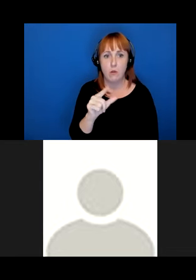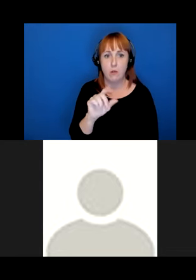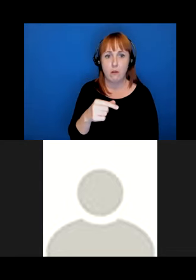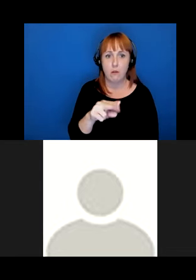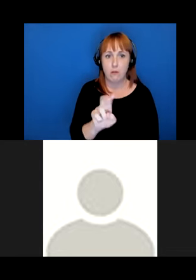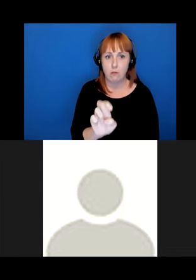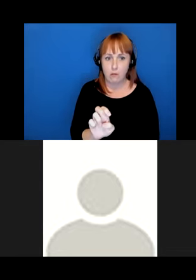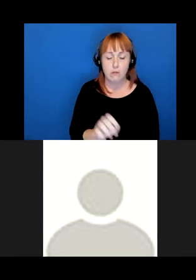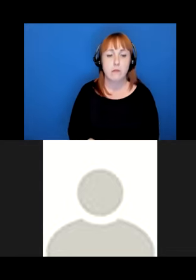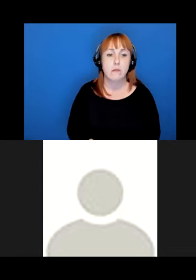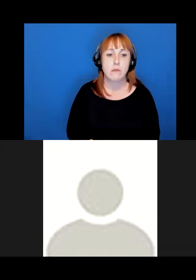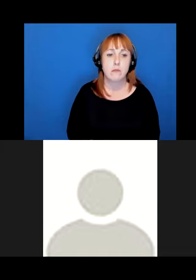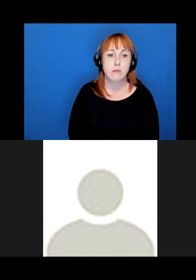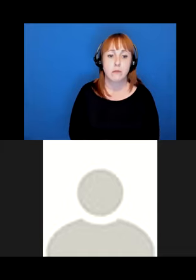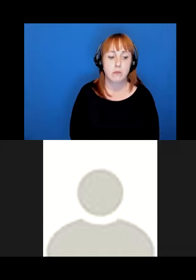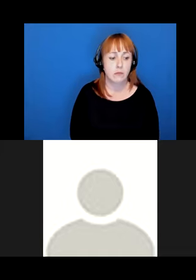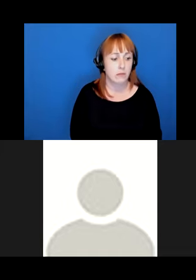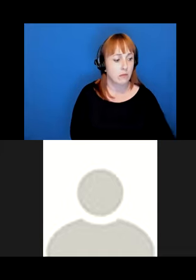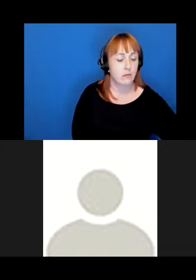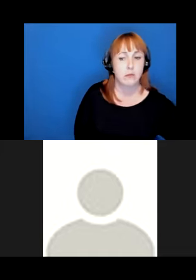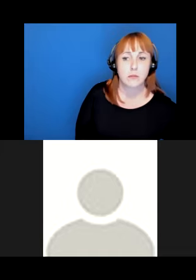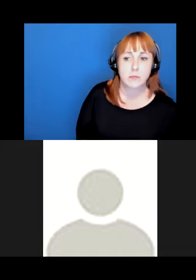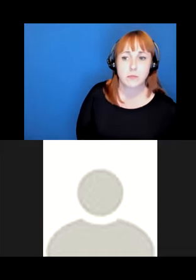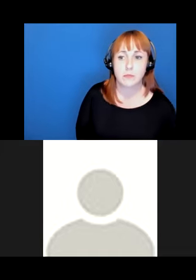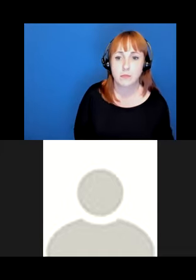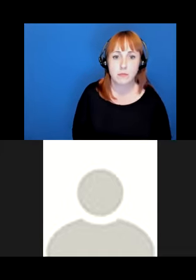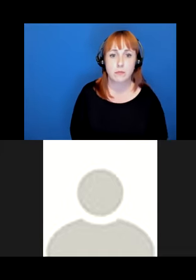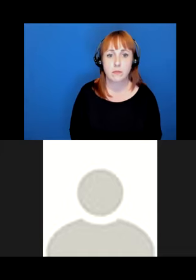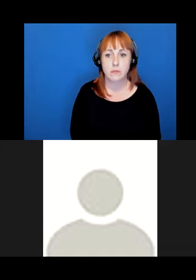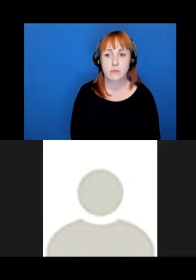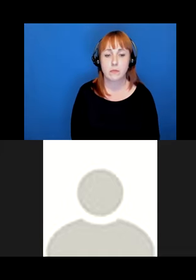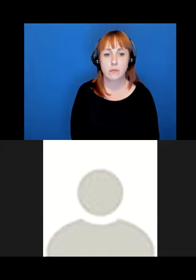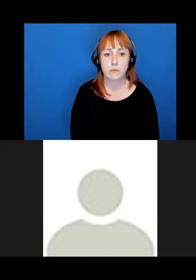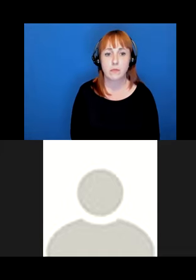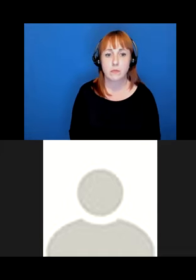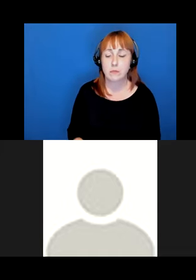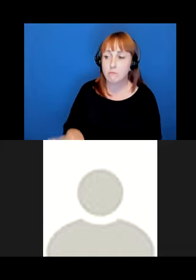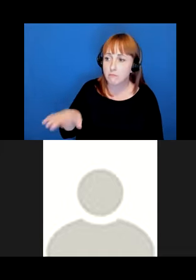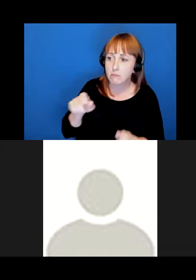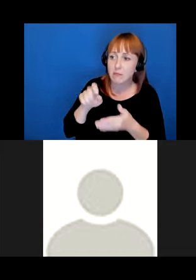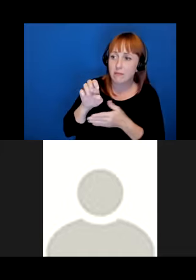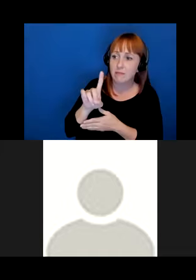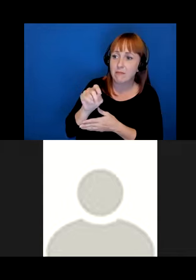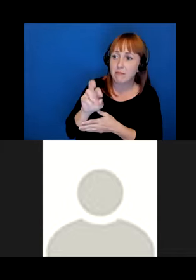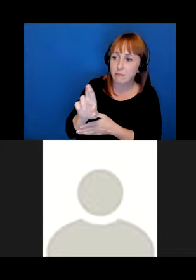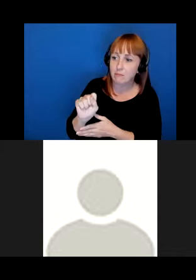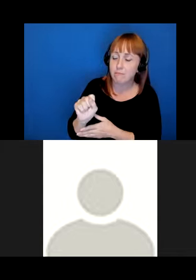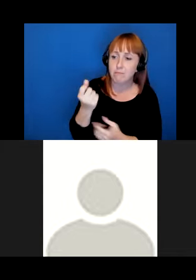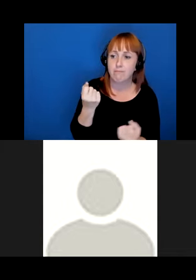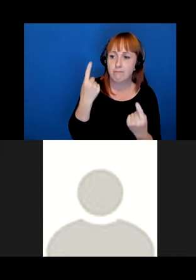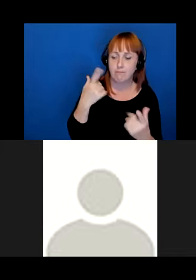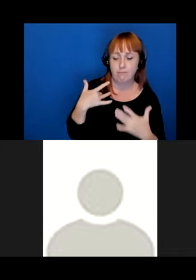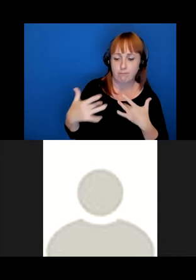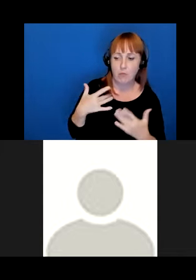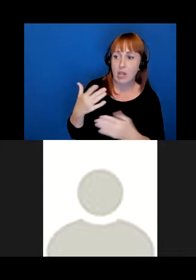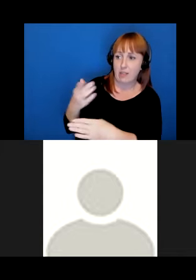However, I was pleased to find that the ethnologue editors were not only sympathetic to my concerns, but were also sharing those concerns